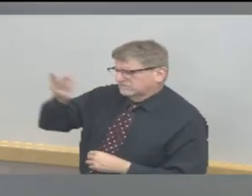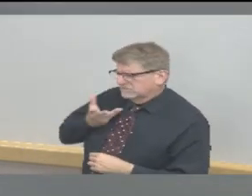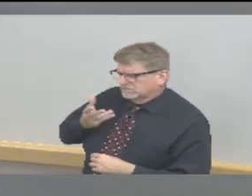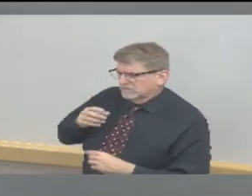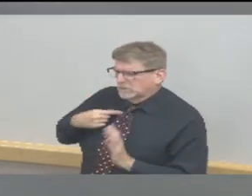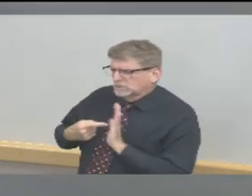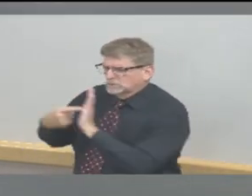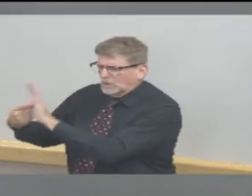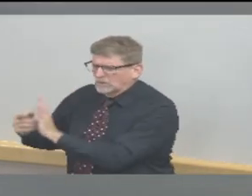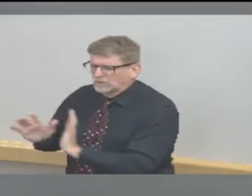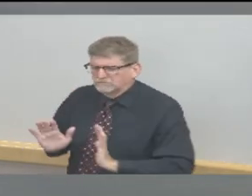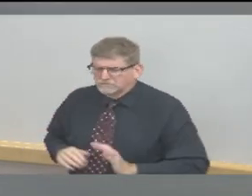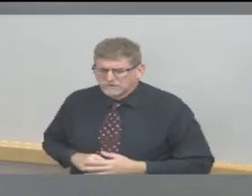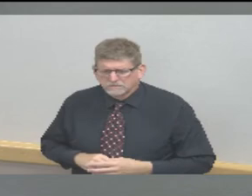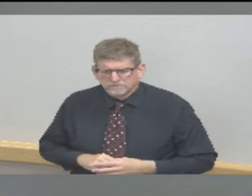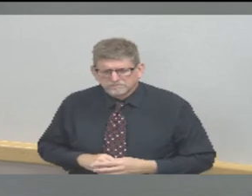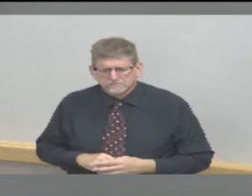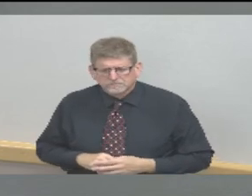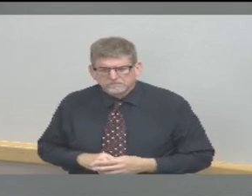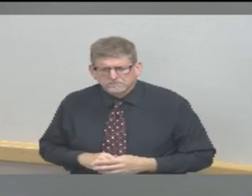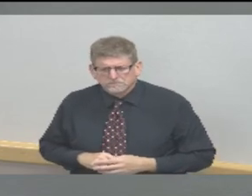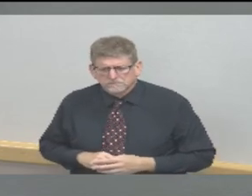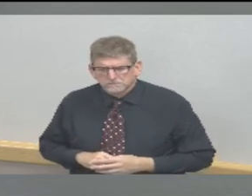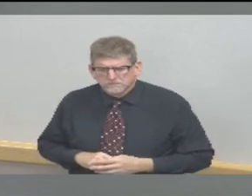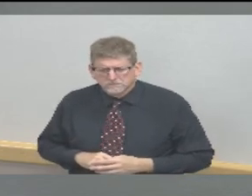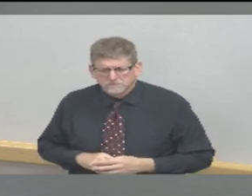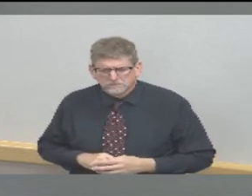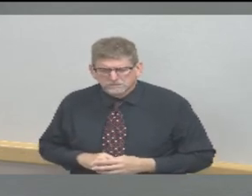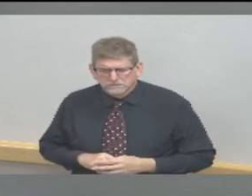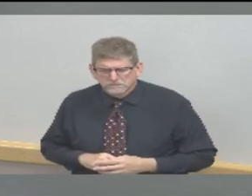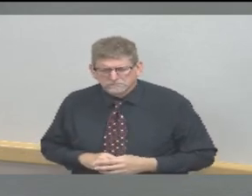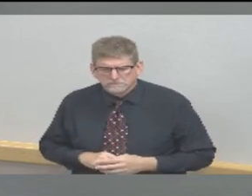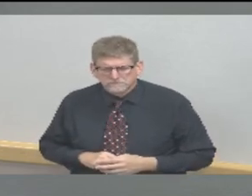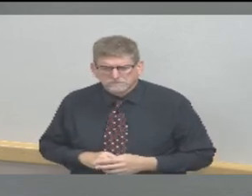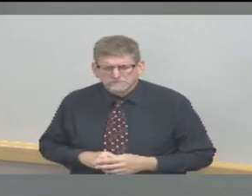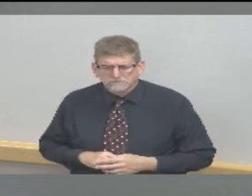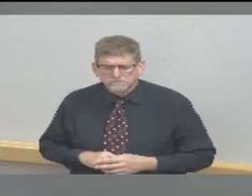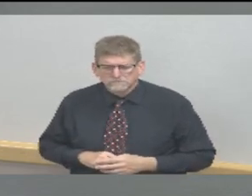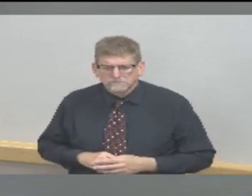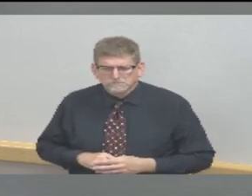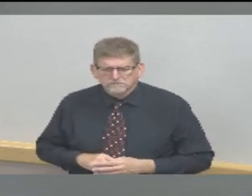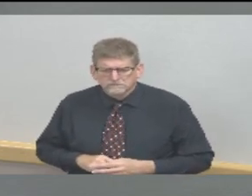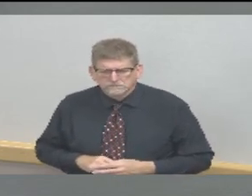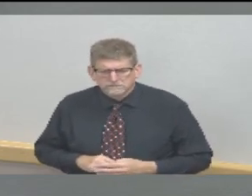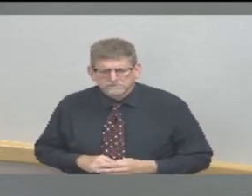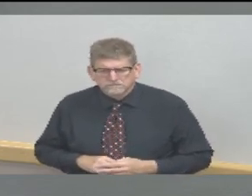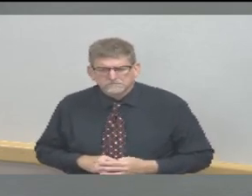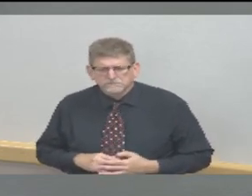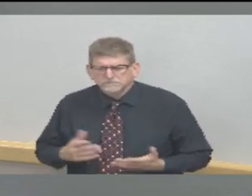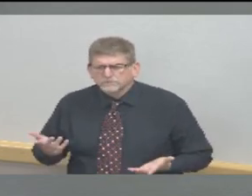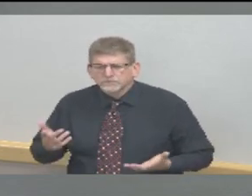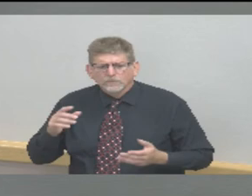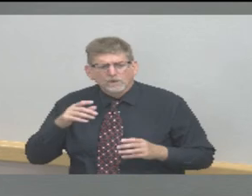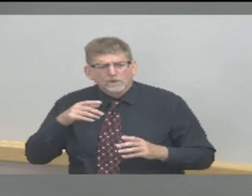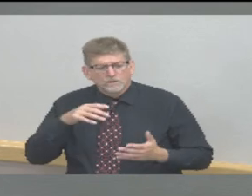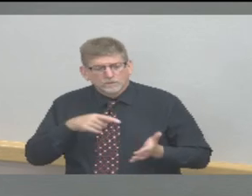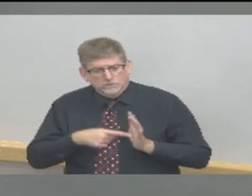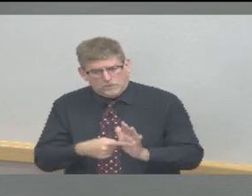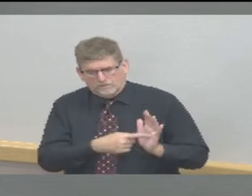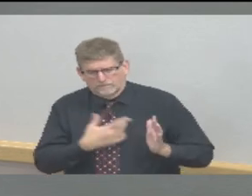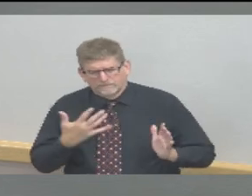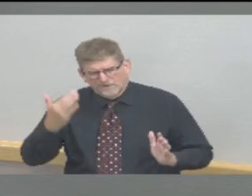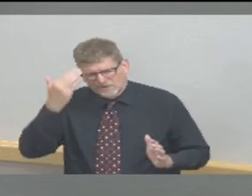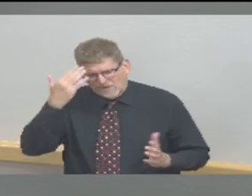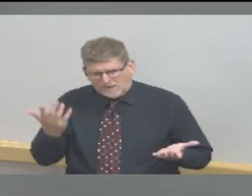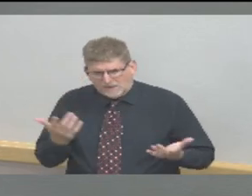here in Indiana. And really emphasizes the fact that we need to be very cautious and smart as we